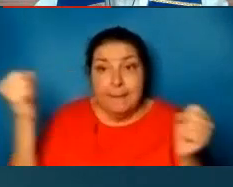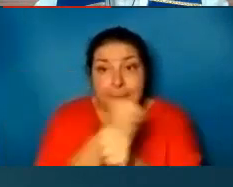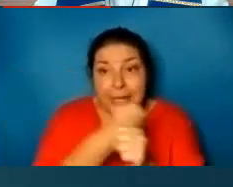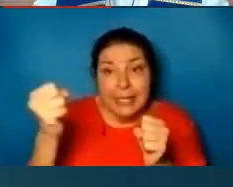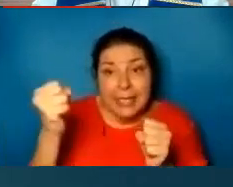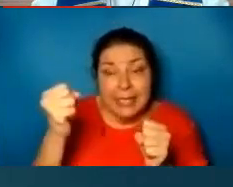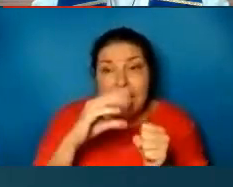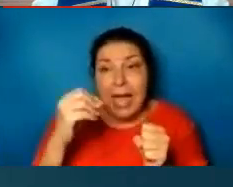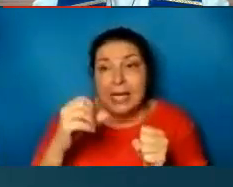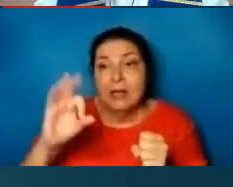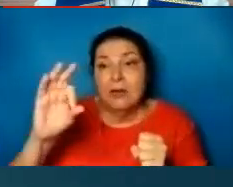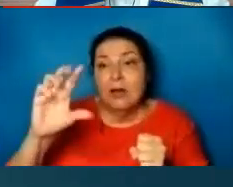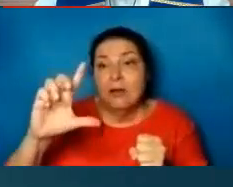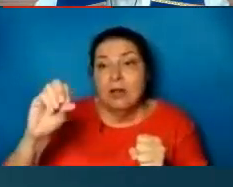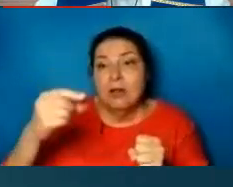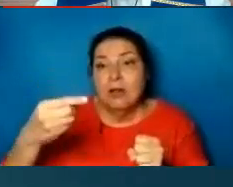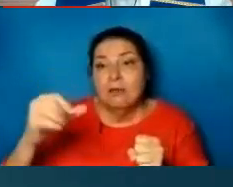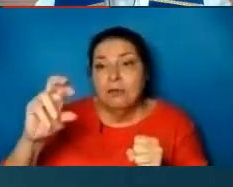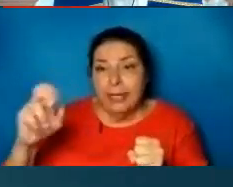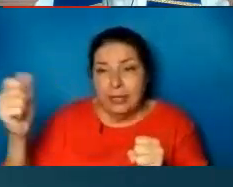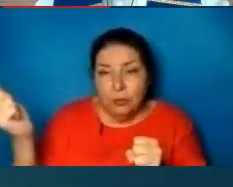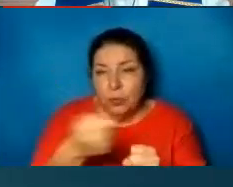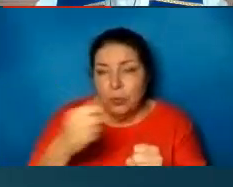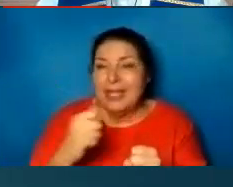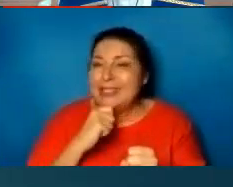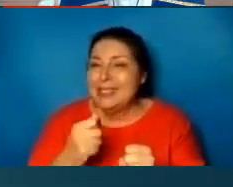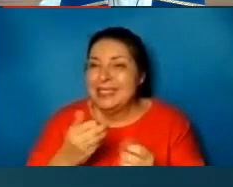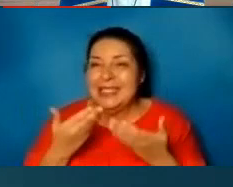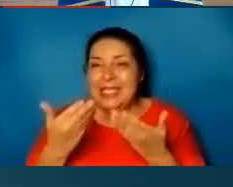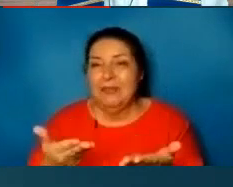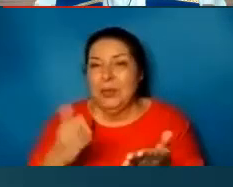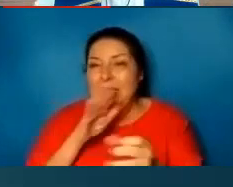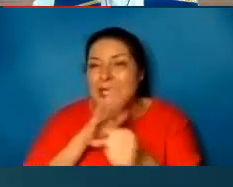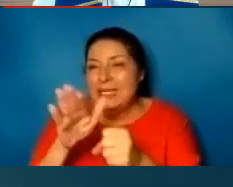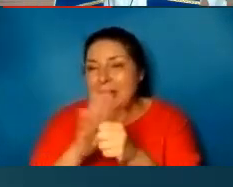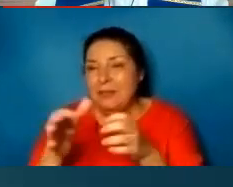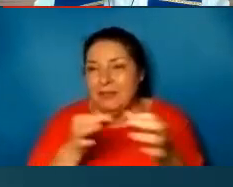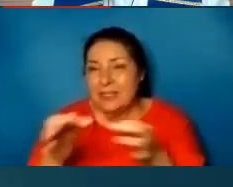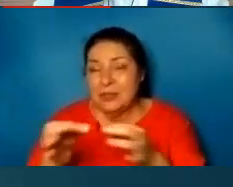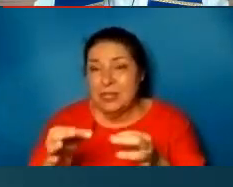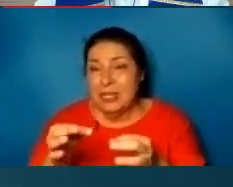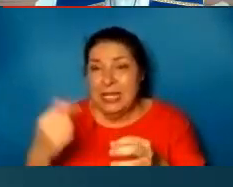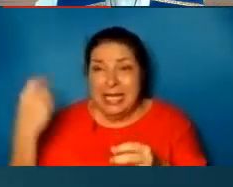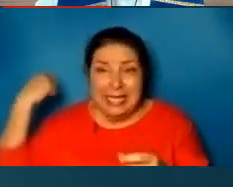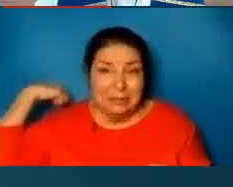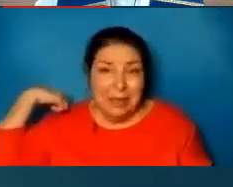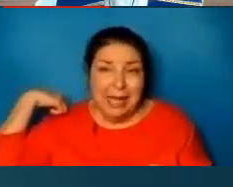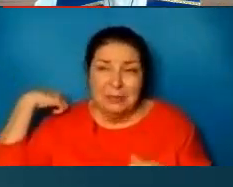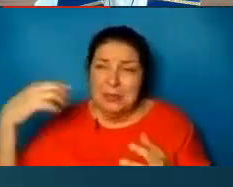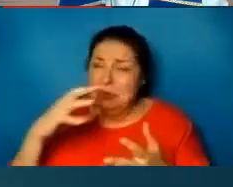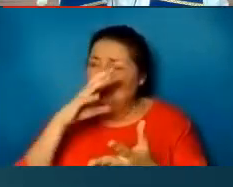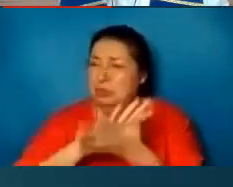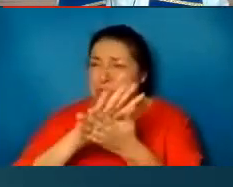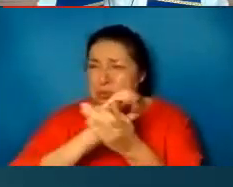just doesn't give you an adequate description. His back was torn up by